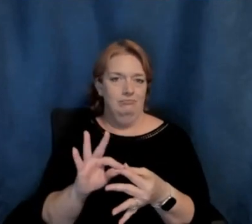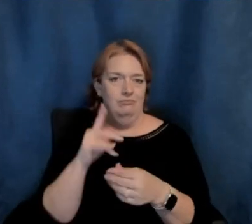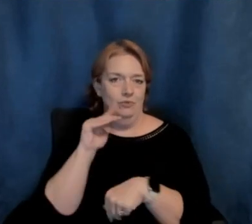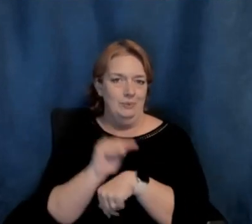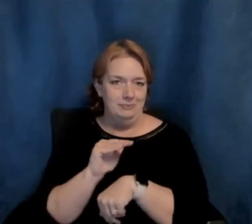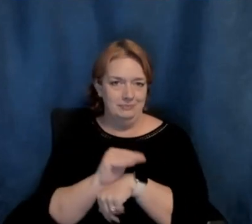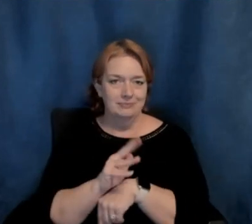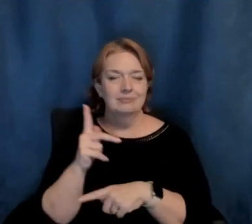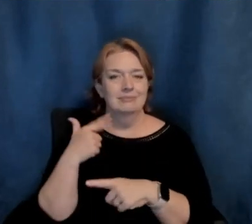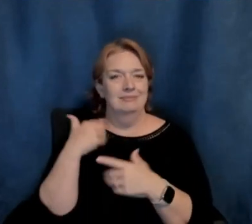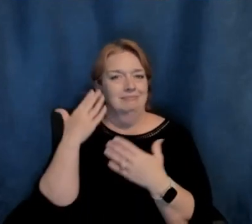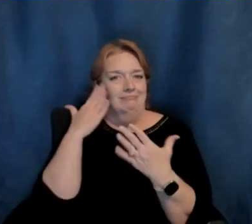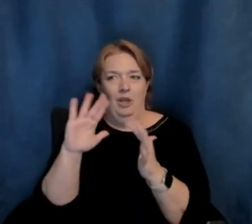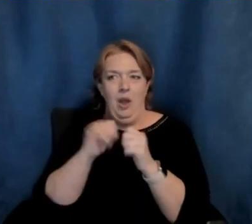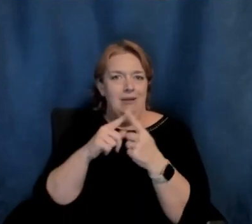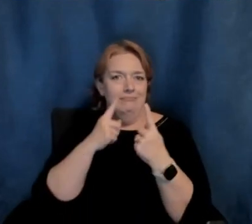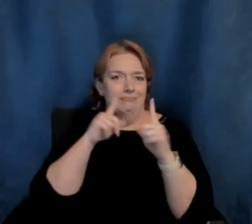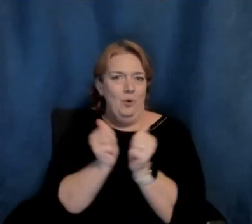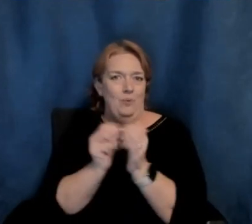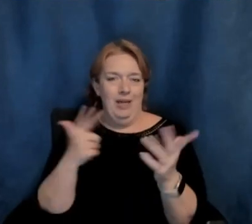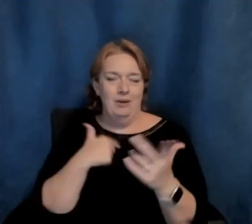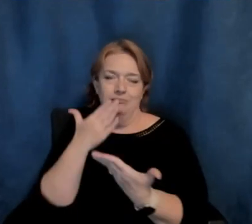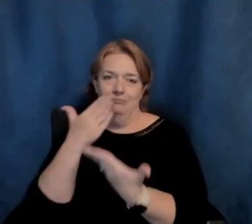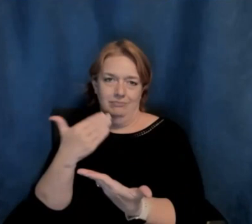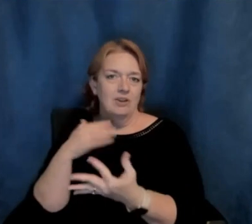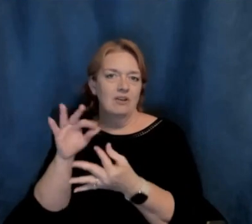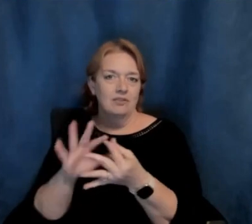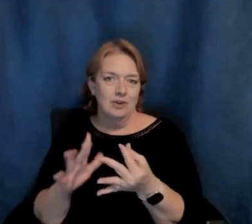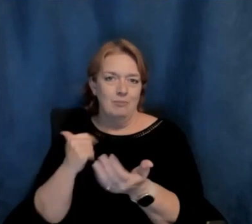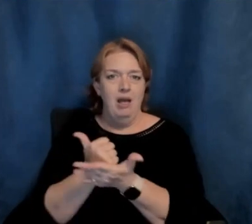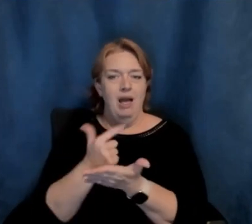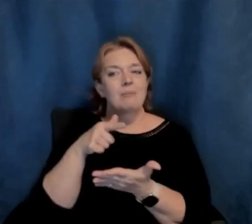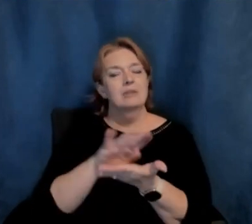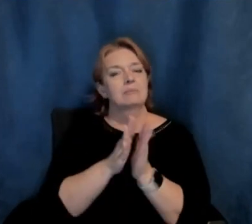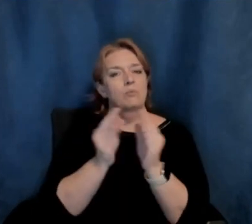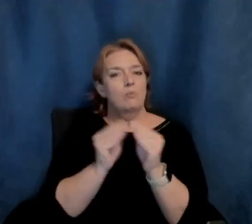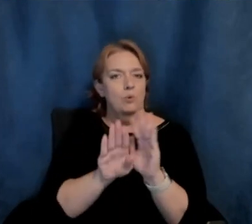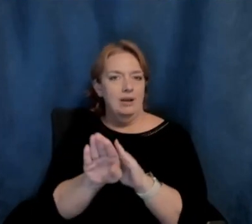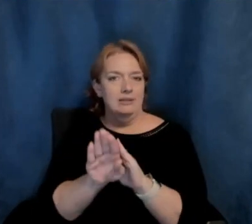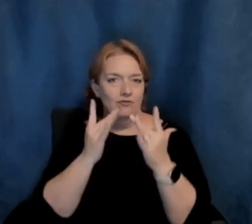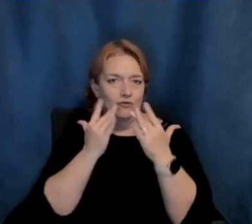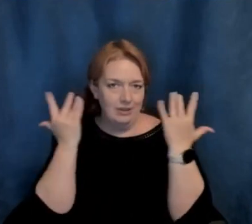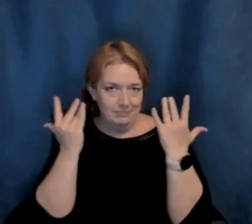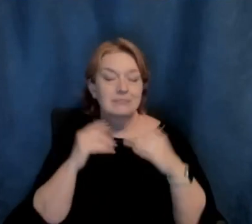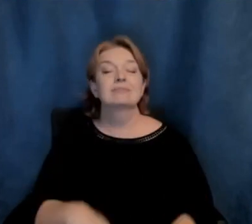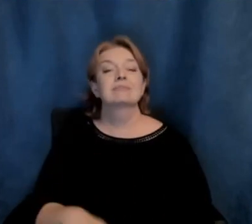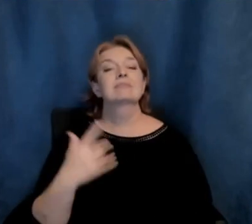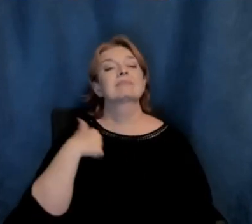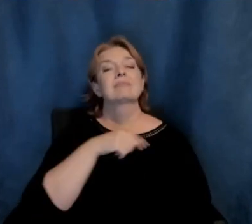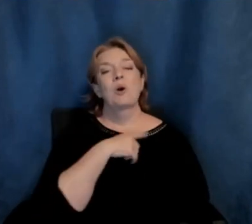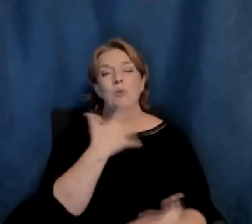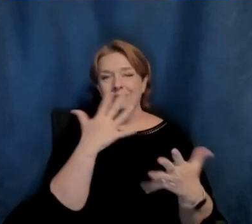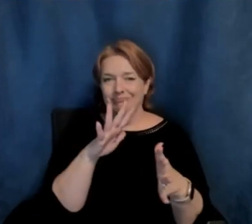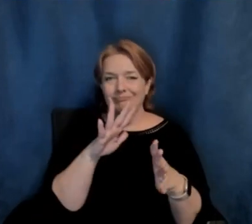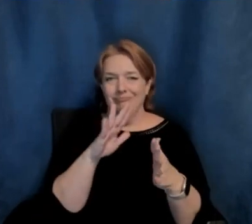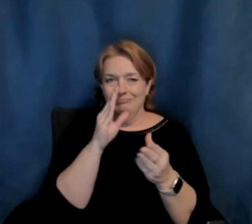What would we do without you? We're so thankful to have you help us make this more accessible. As promised, links are available